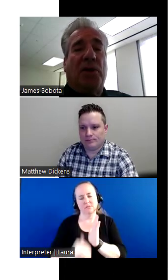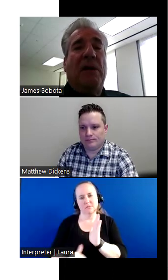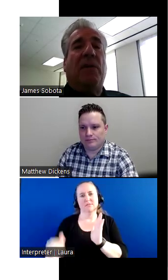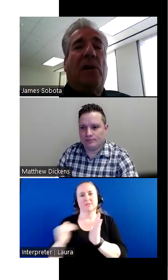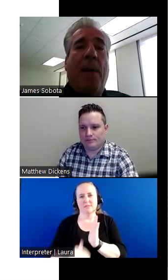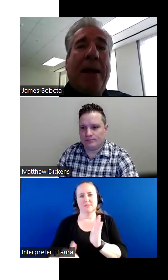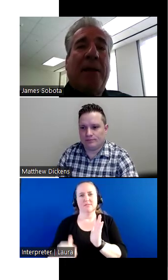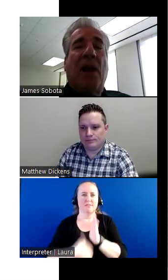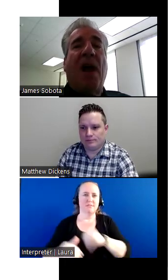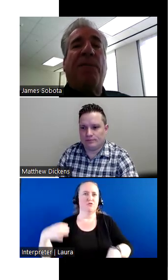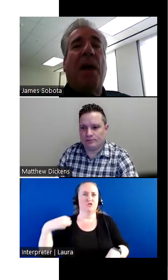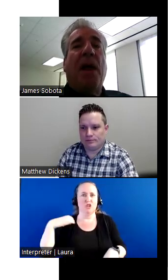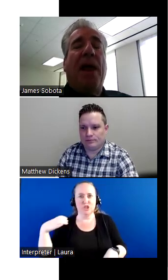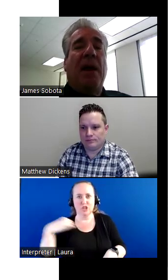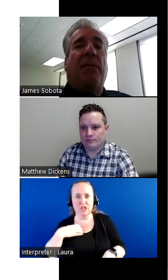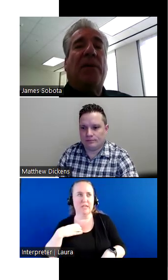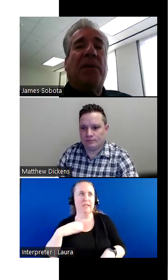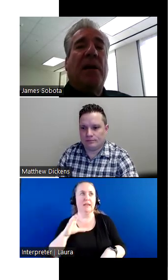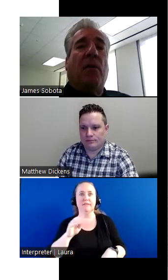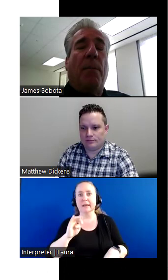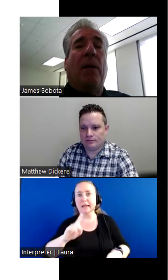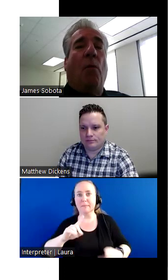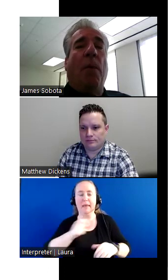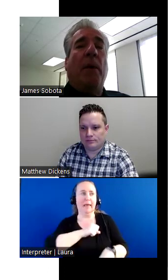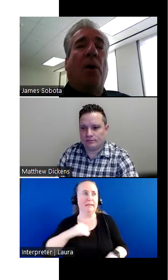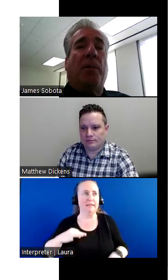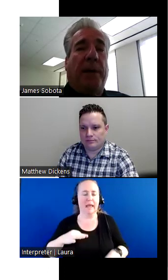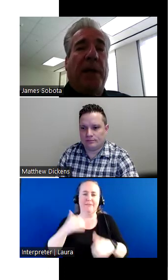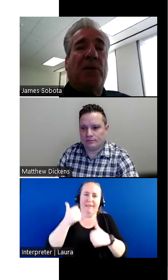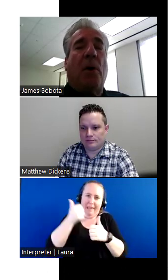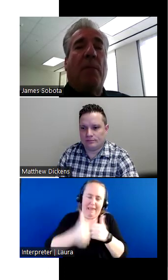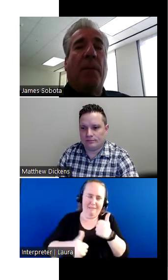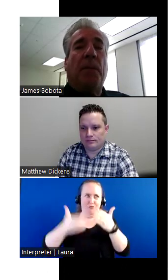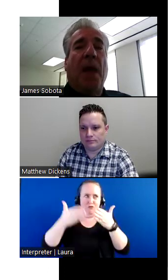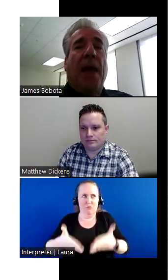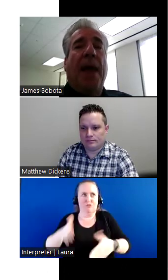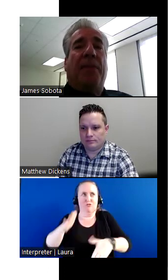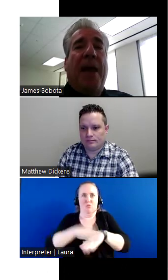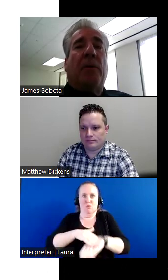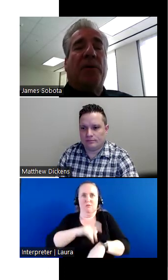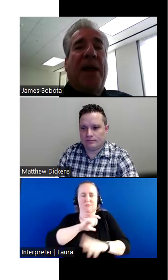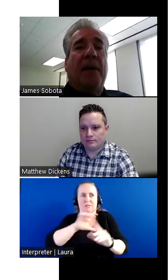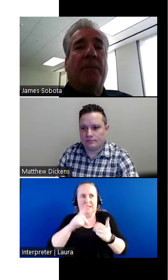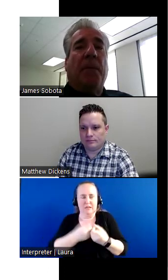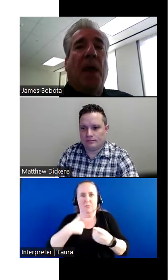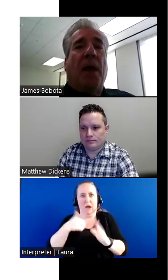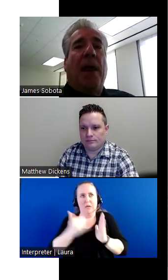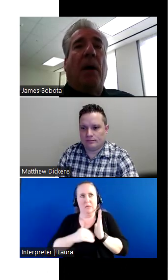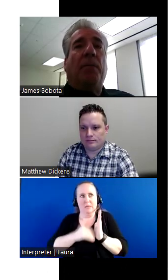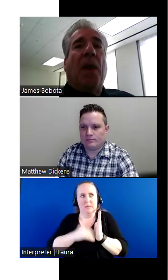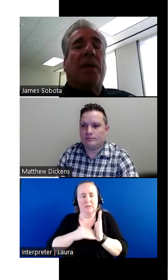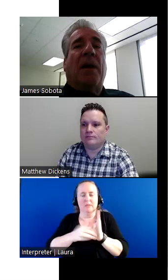the chief, the command staff, and every single man and woman on the police department. And they understand it.